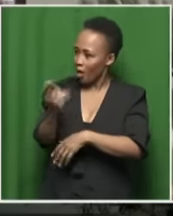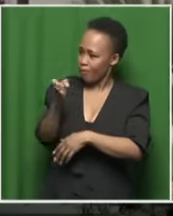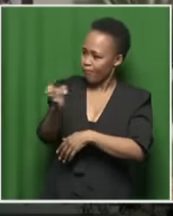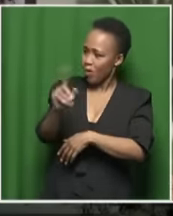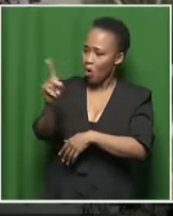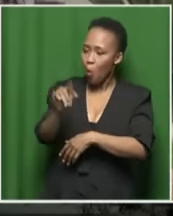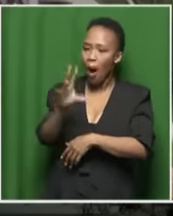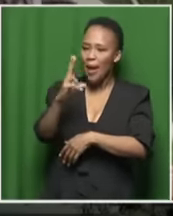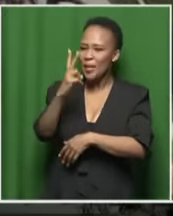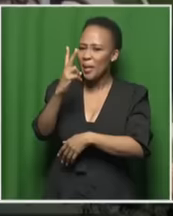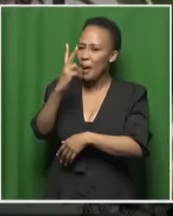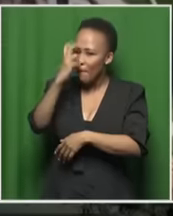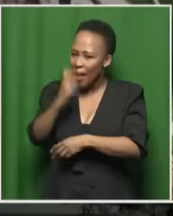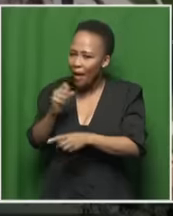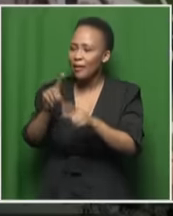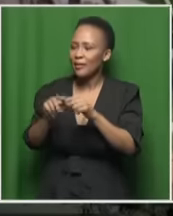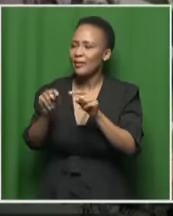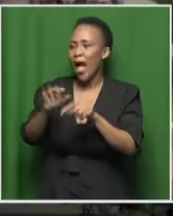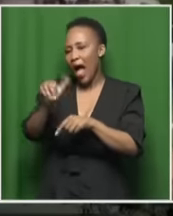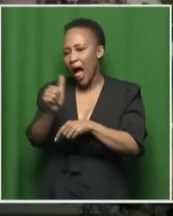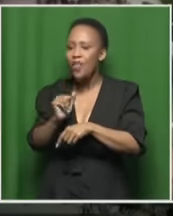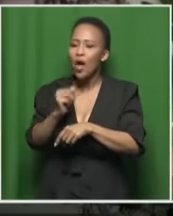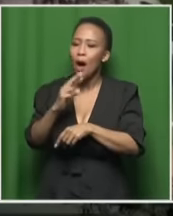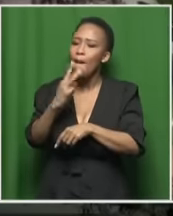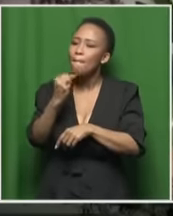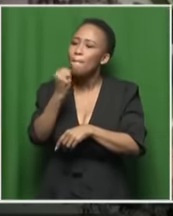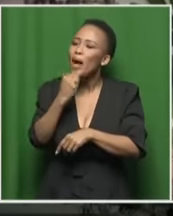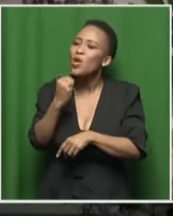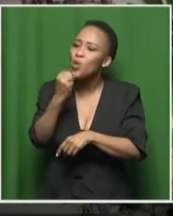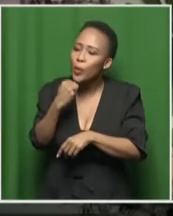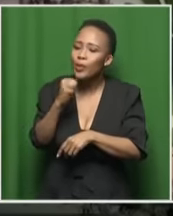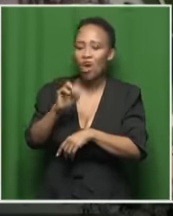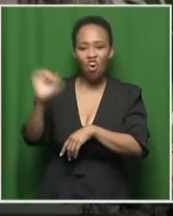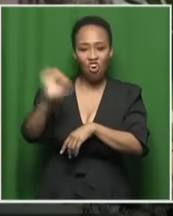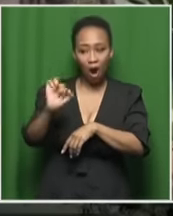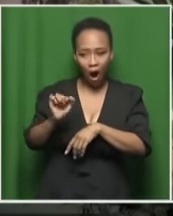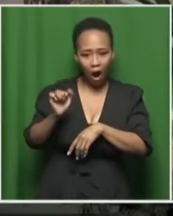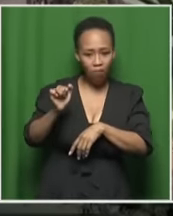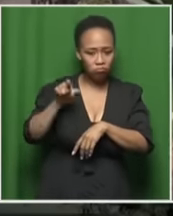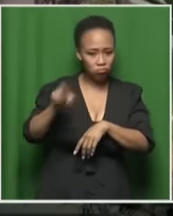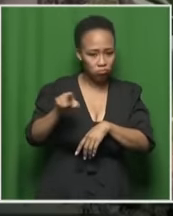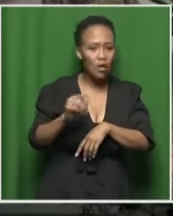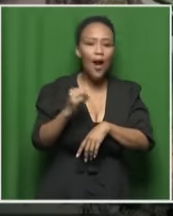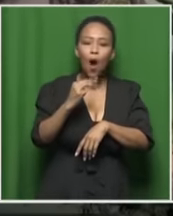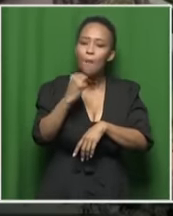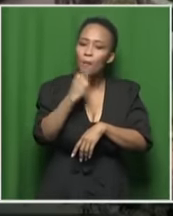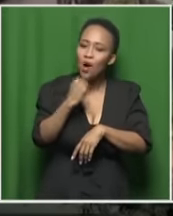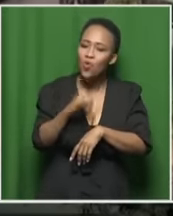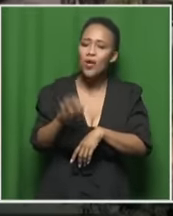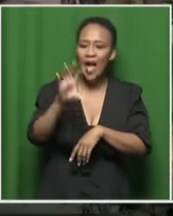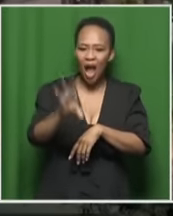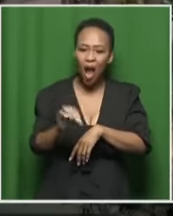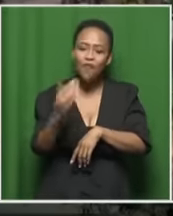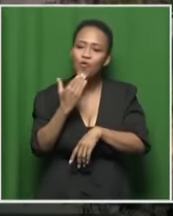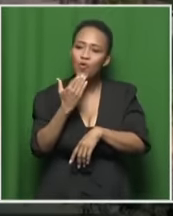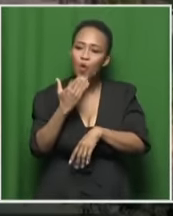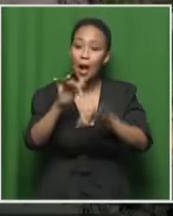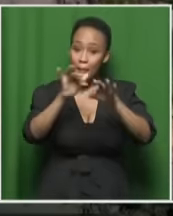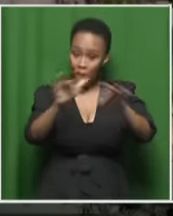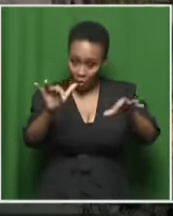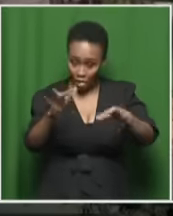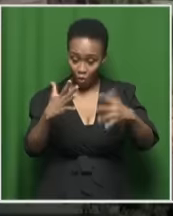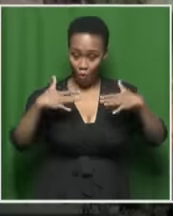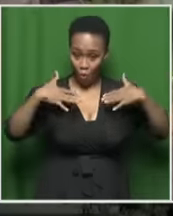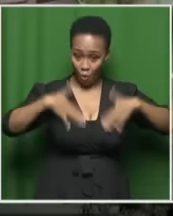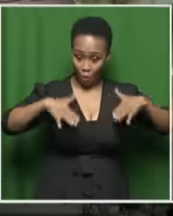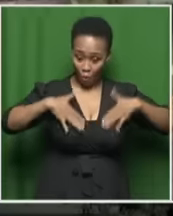looking colored vehicle. So the maroon vehicle was the one that had those individuals who were wearing black suits had gone